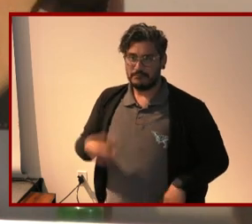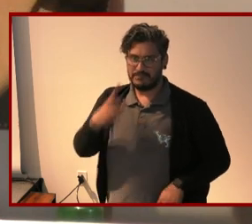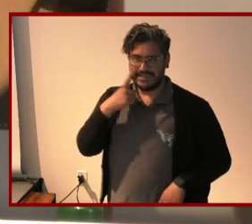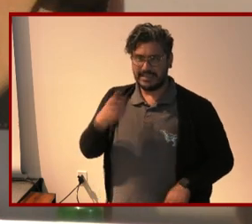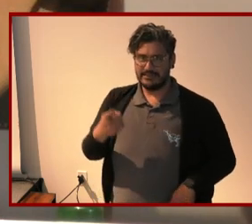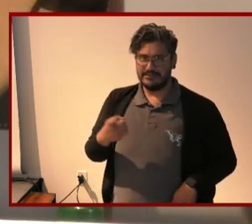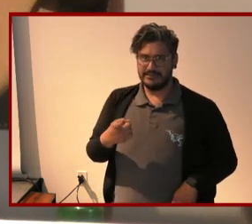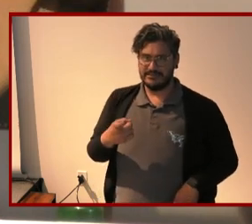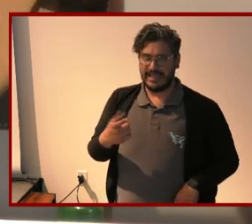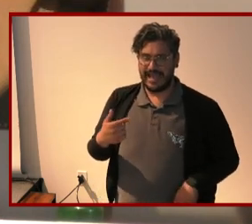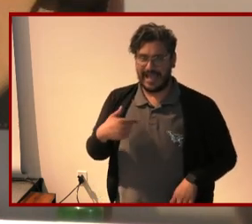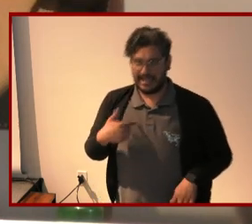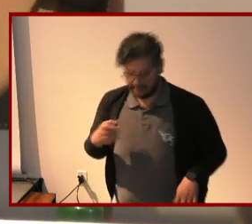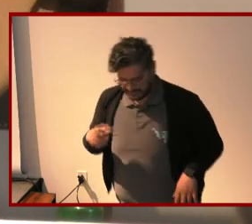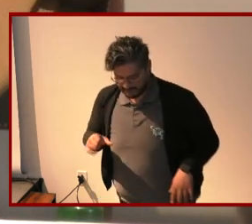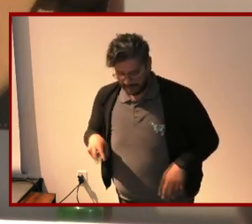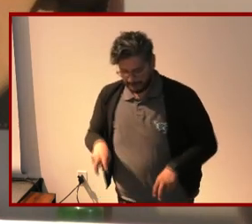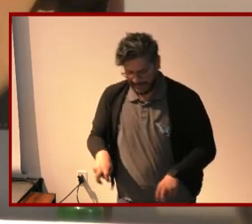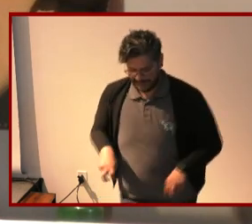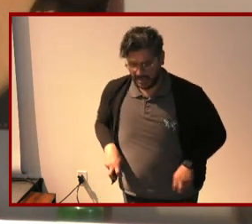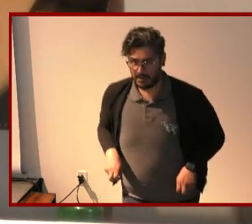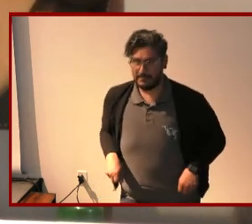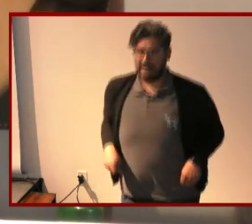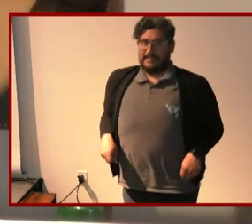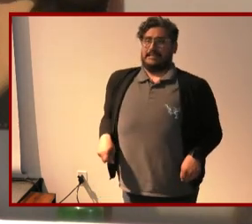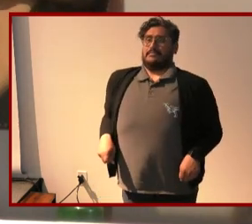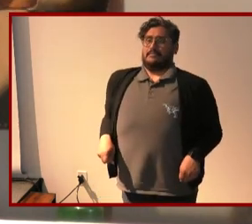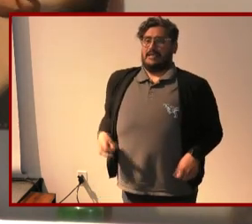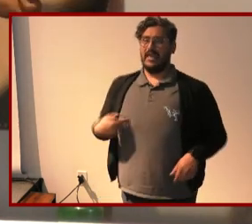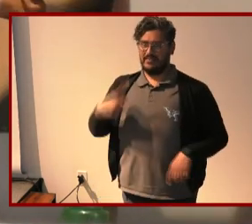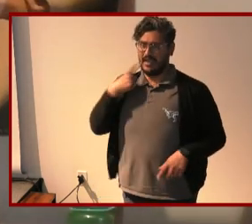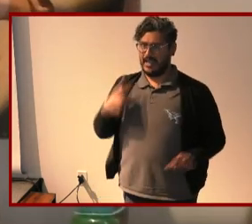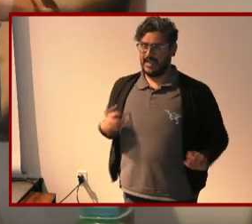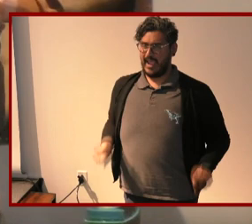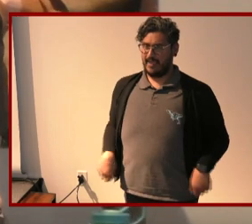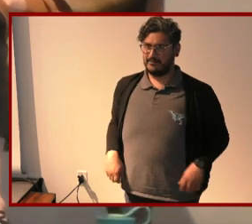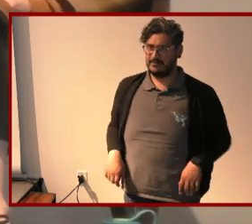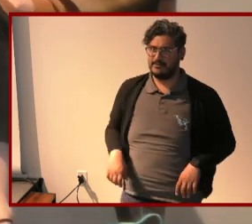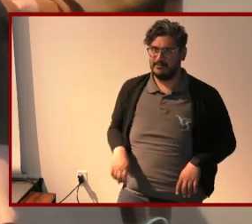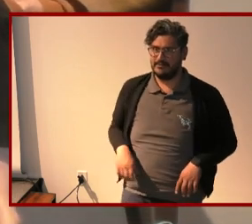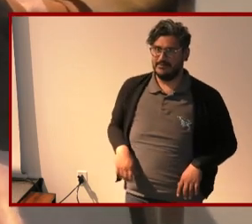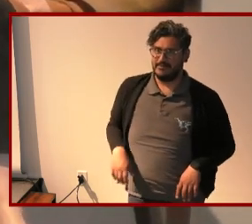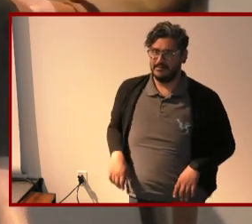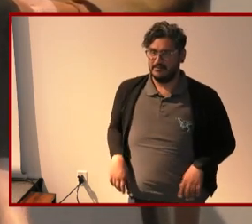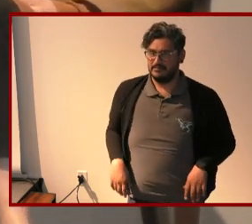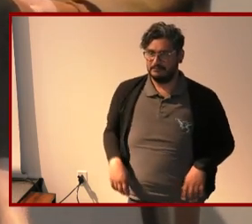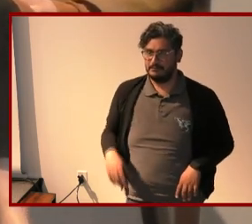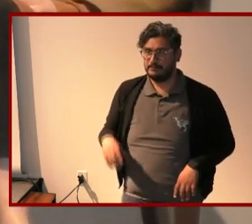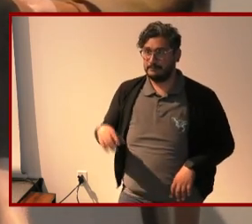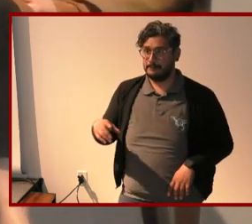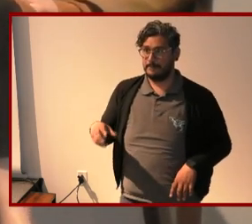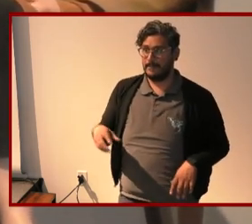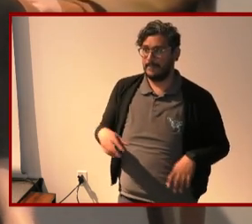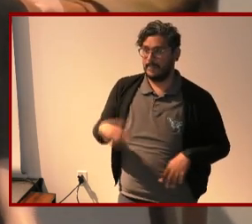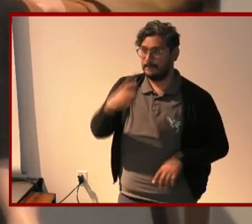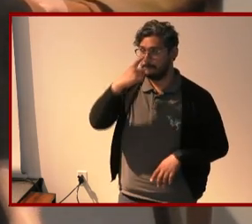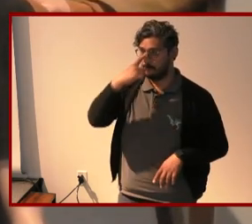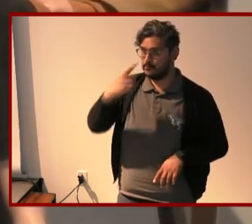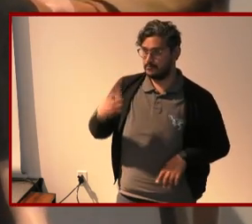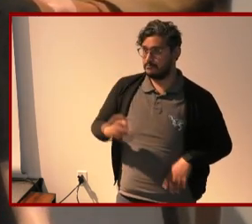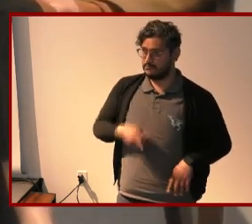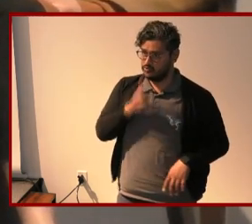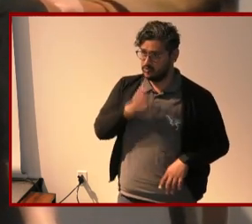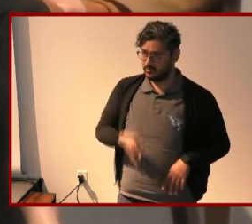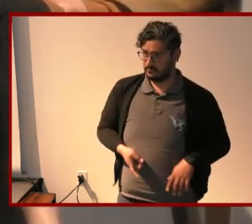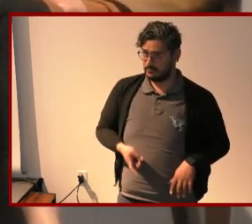am faculty here in our disability studies program our academic administrator and with us today with a brown my long